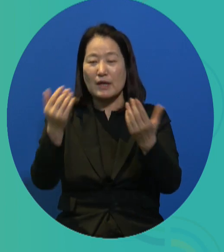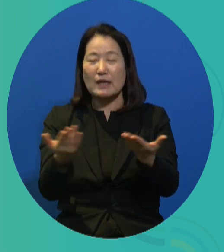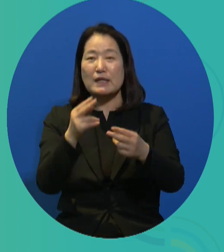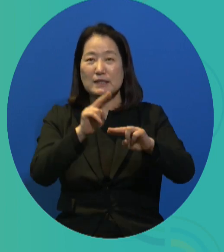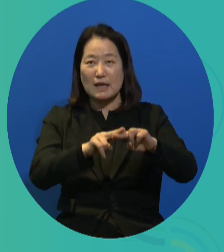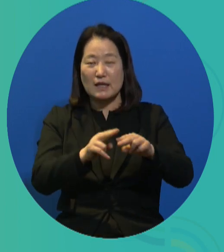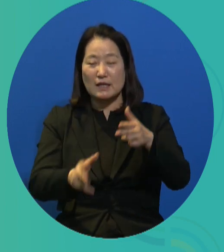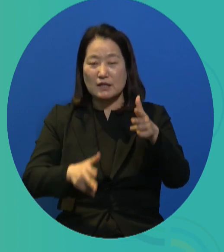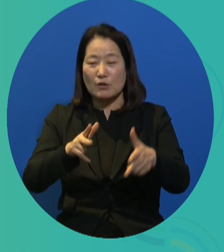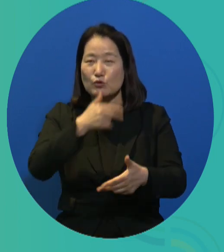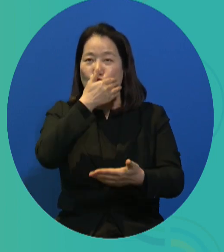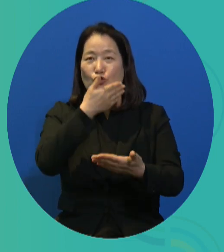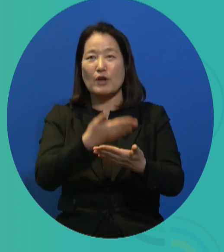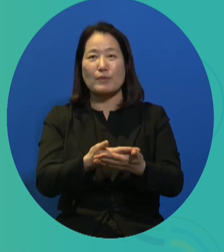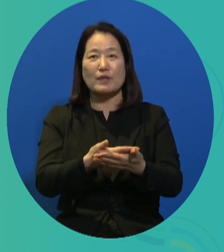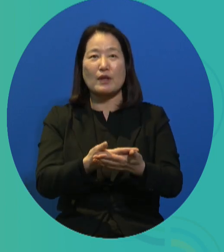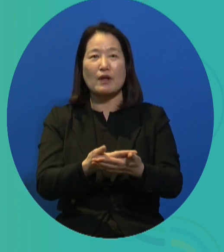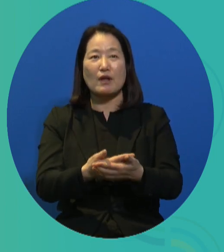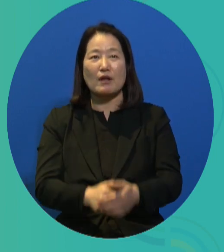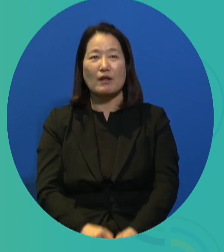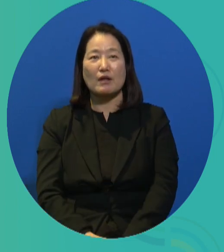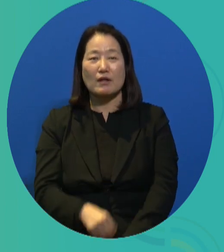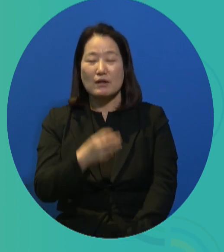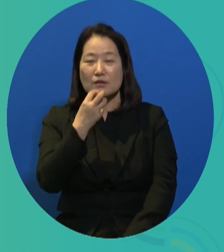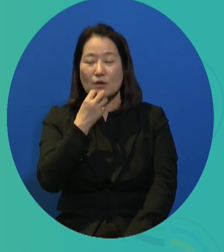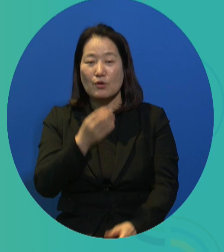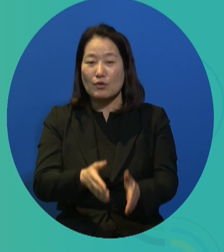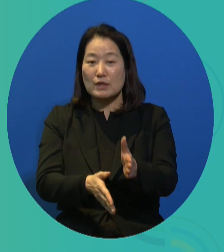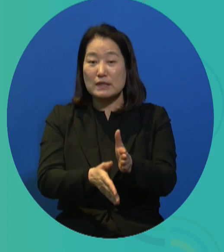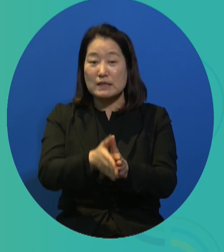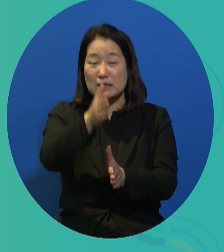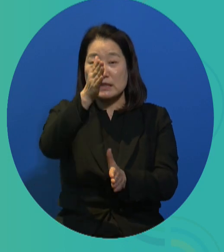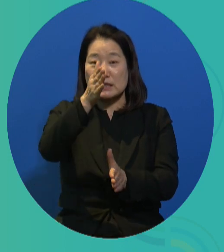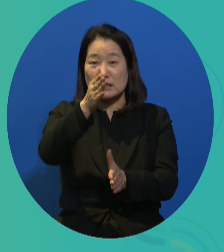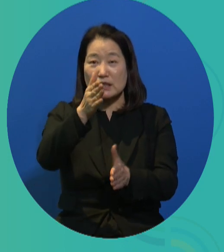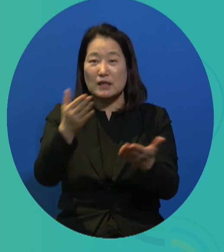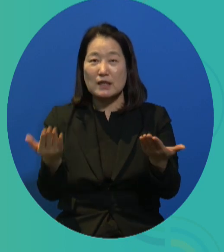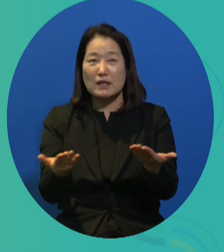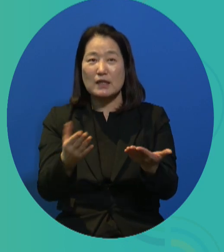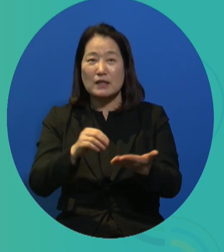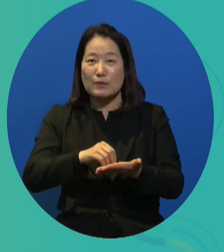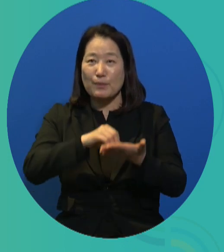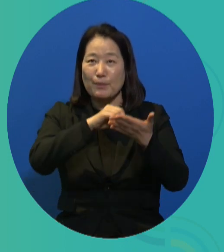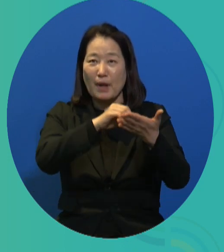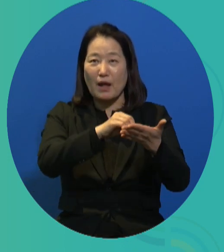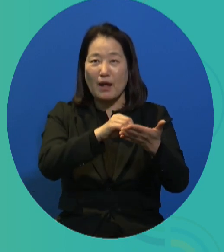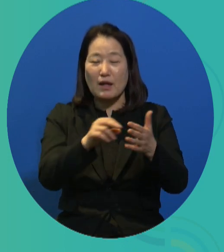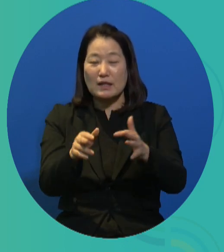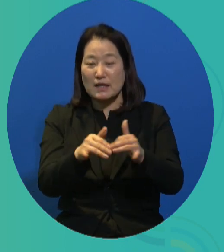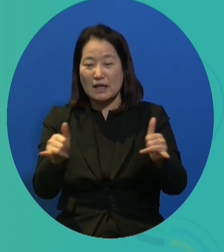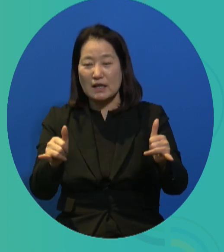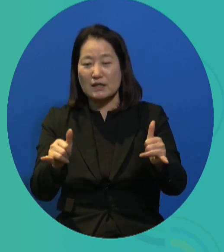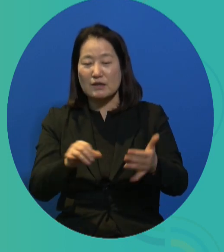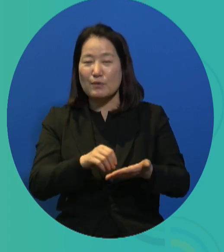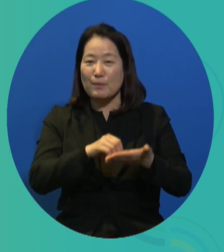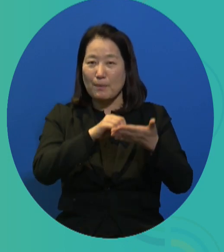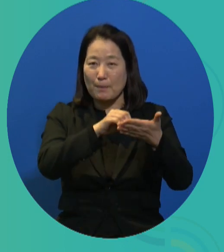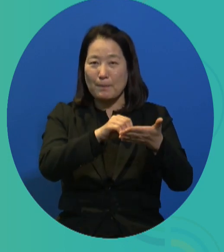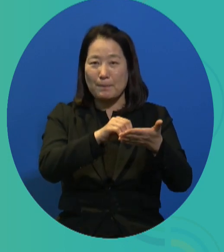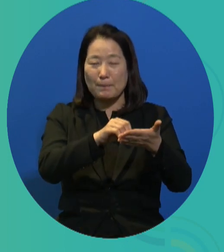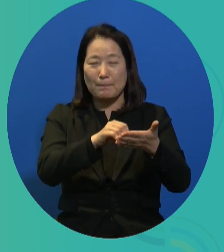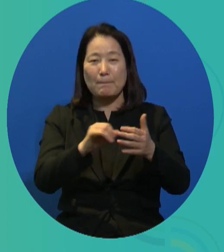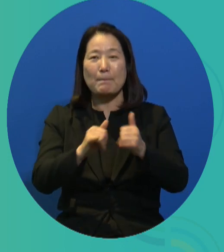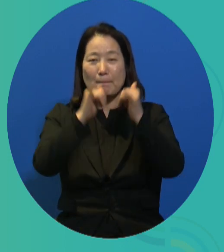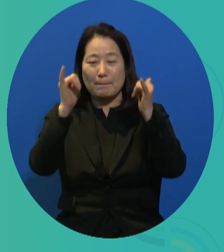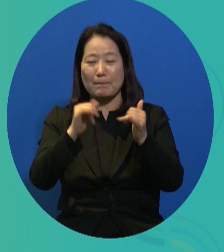that program is quite meaningful and valuable. SMG is going to continue to pursue more of these rights-based job